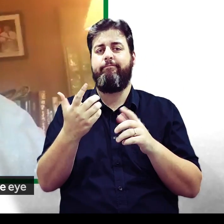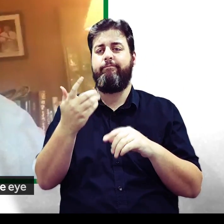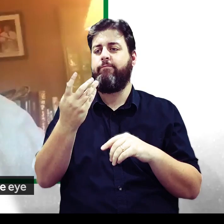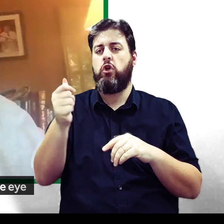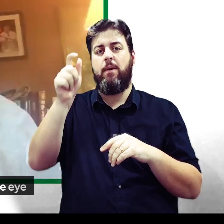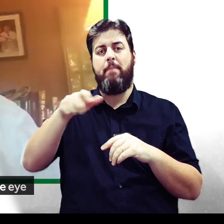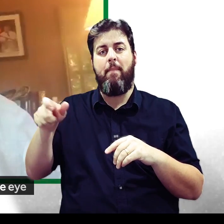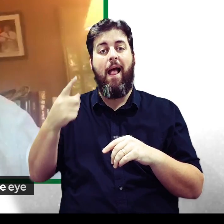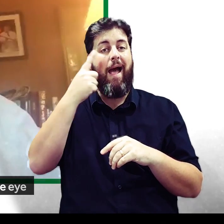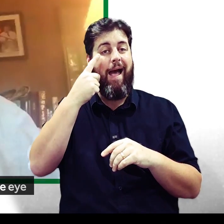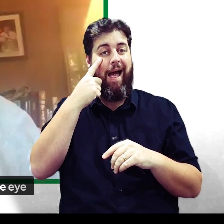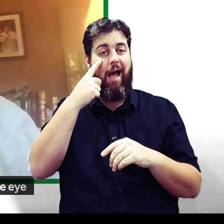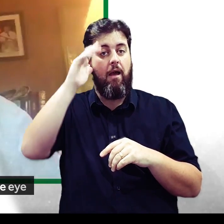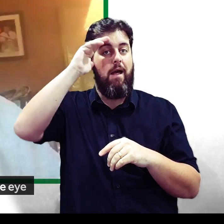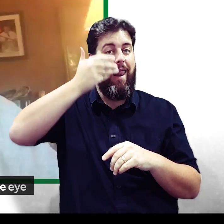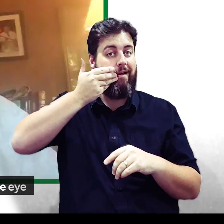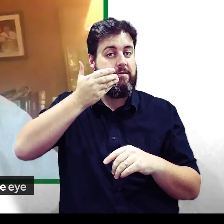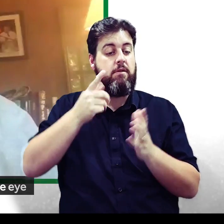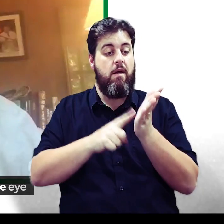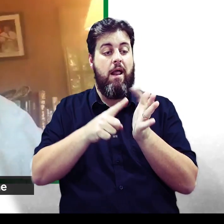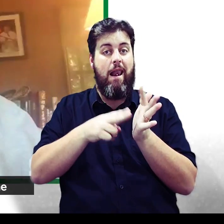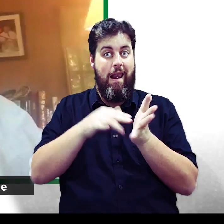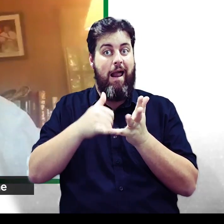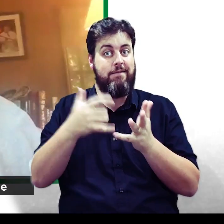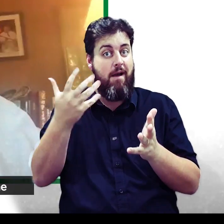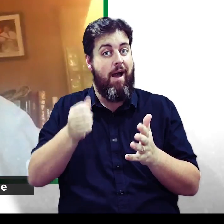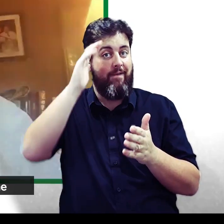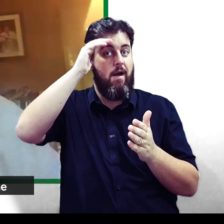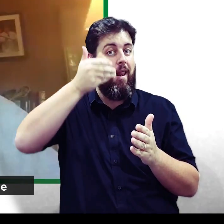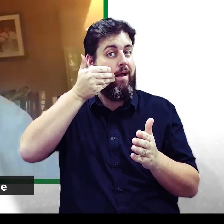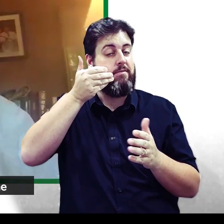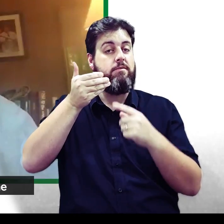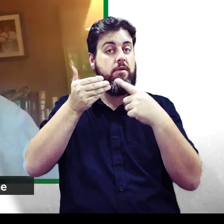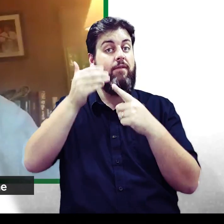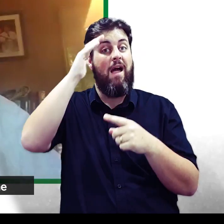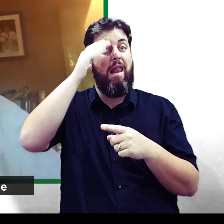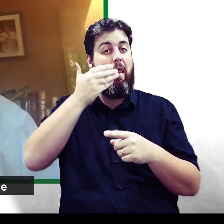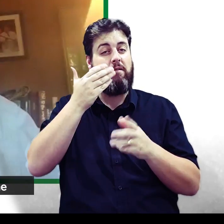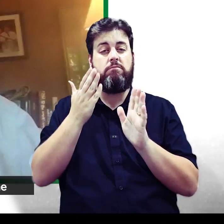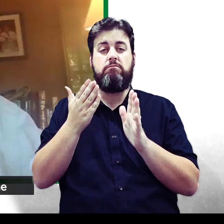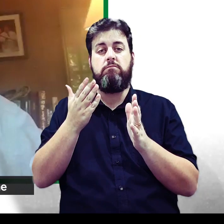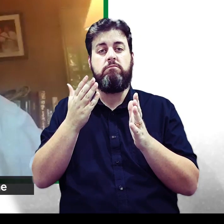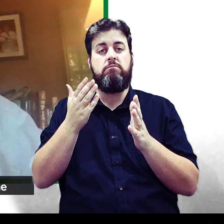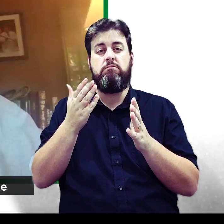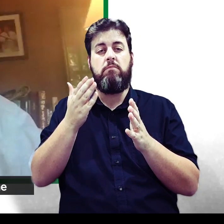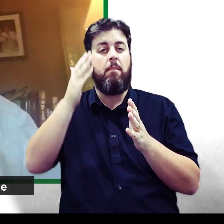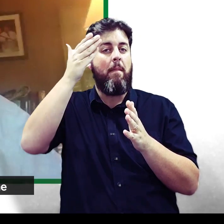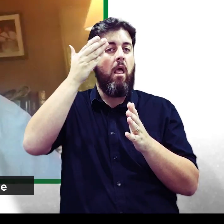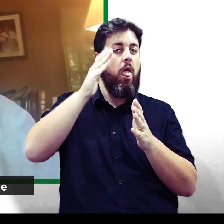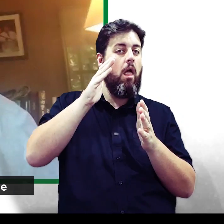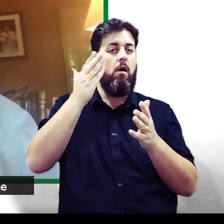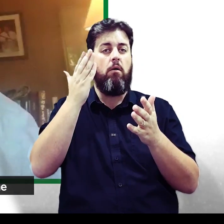deficient lens in their eye, because the eye has a lens. And if that lens in the eye is